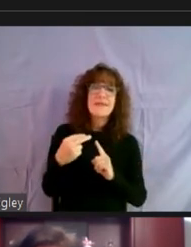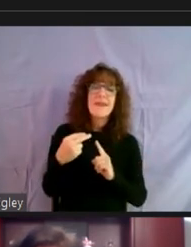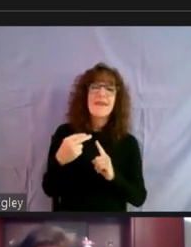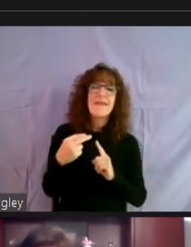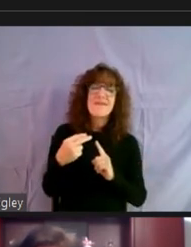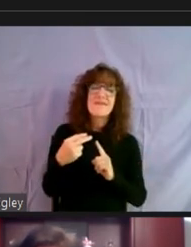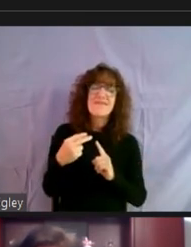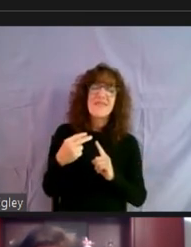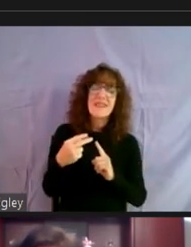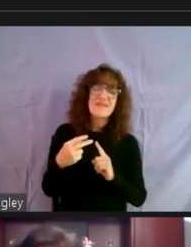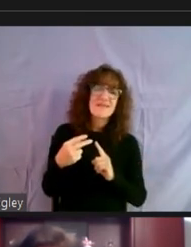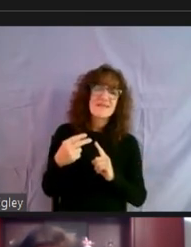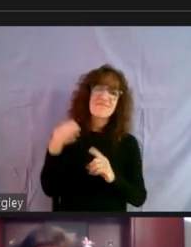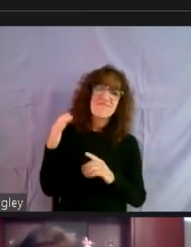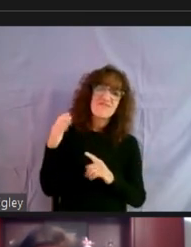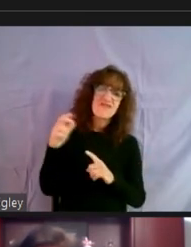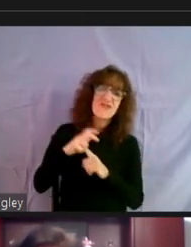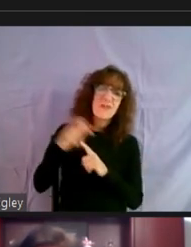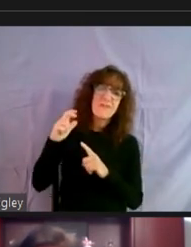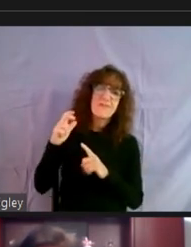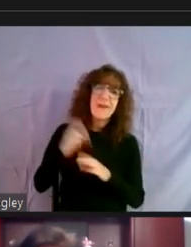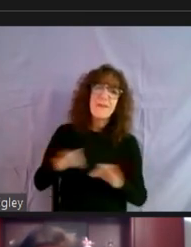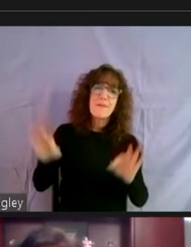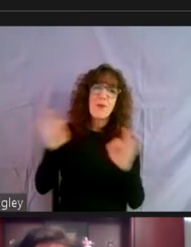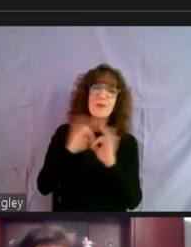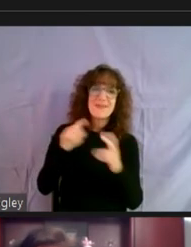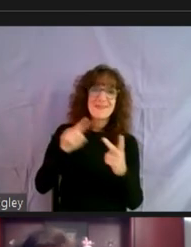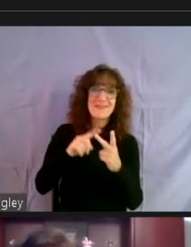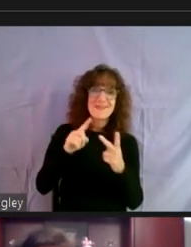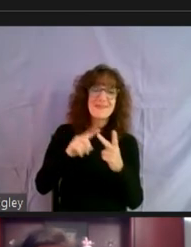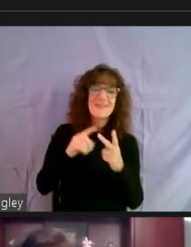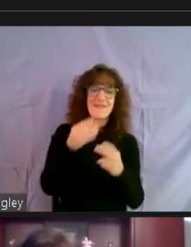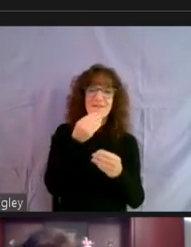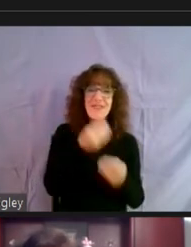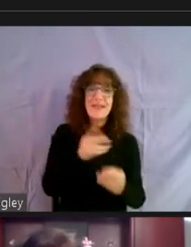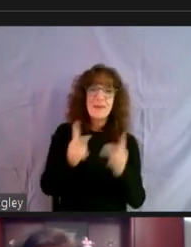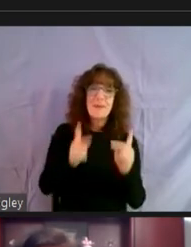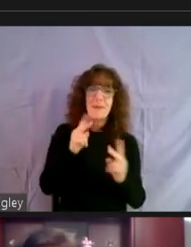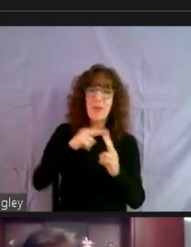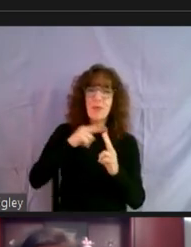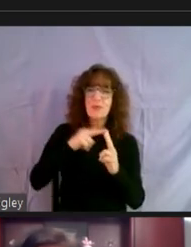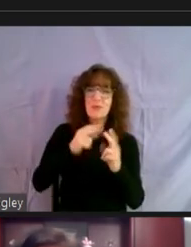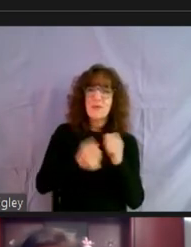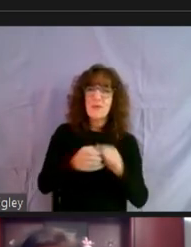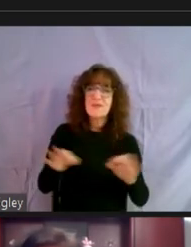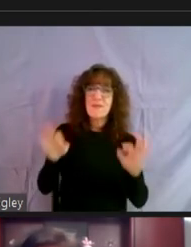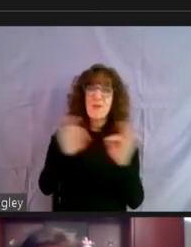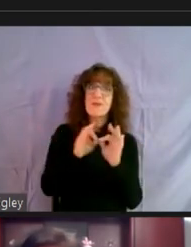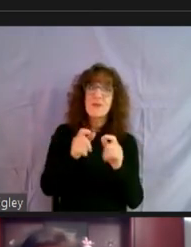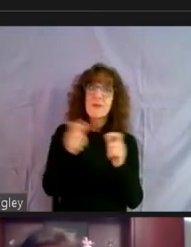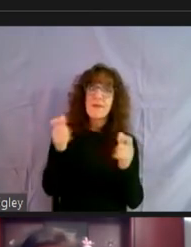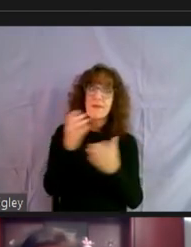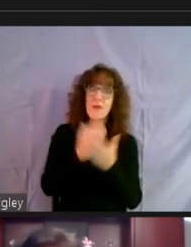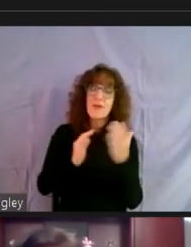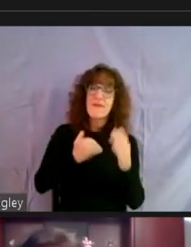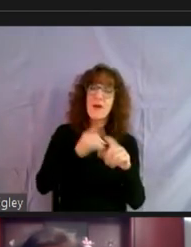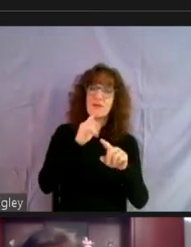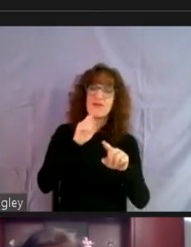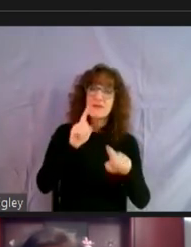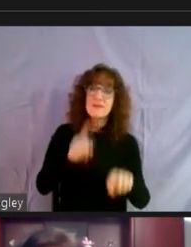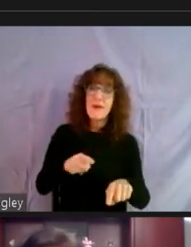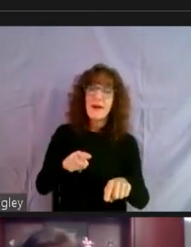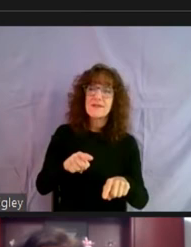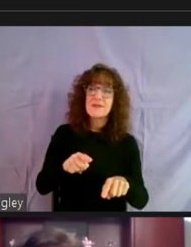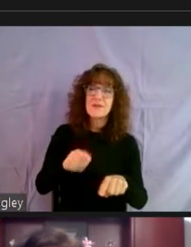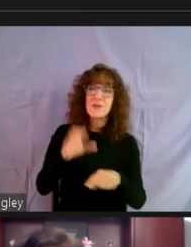more important, um, this and feeding people. And so, um, this is going to be a big part of our response to the